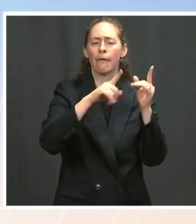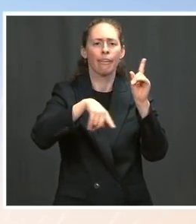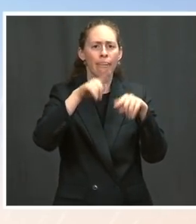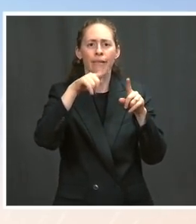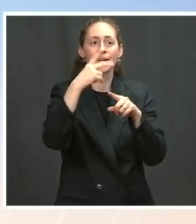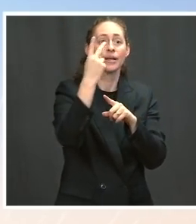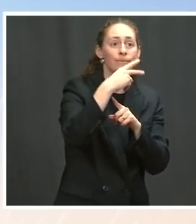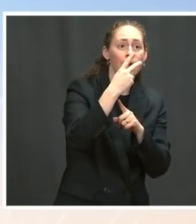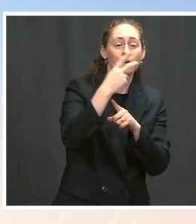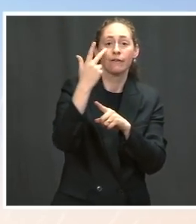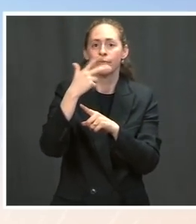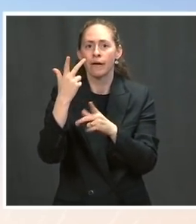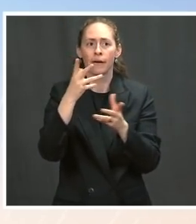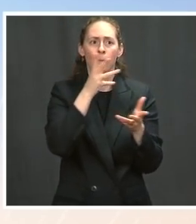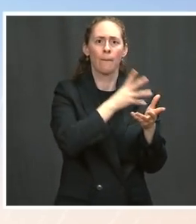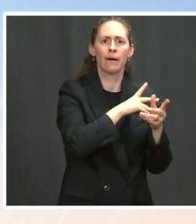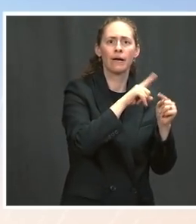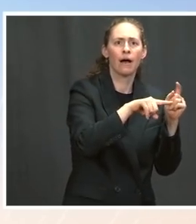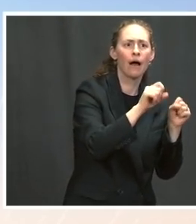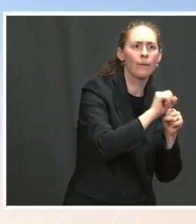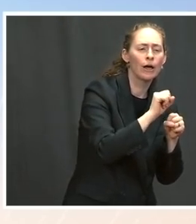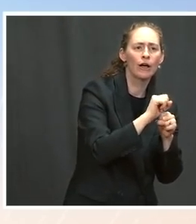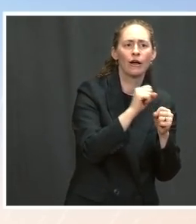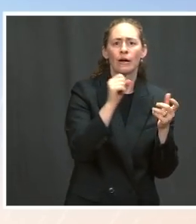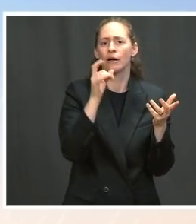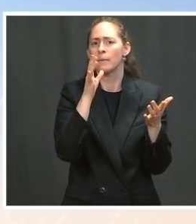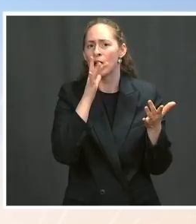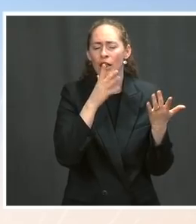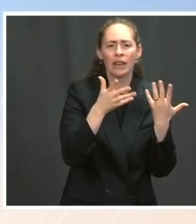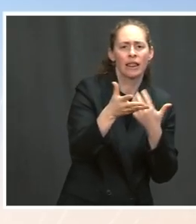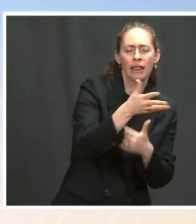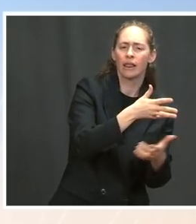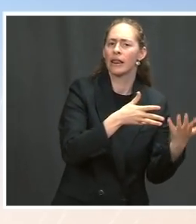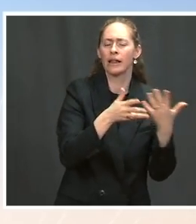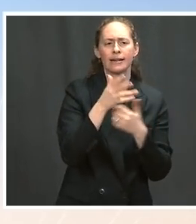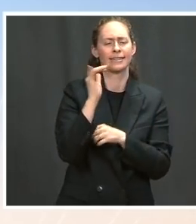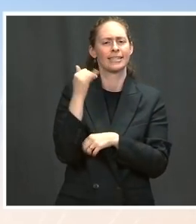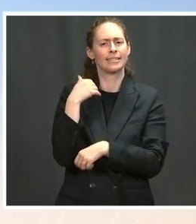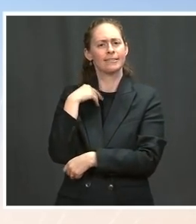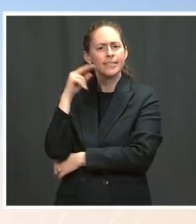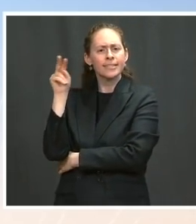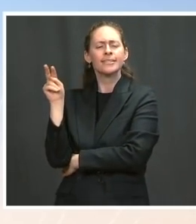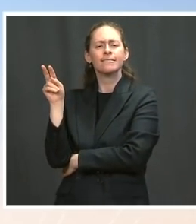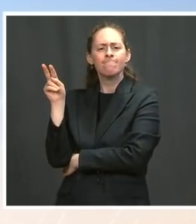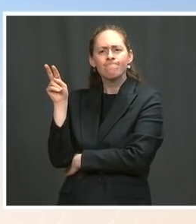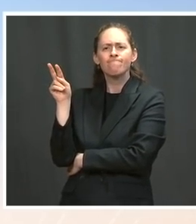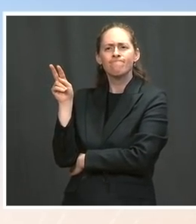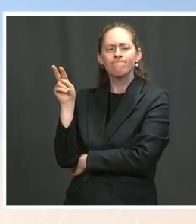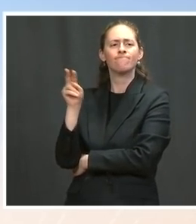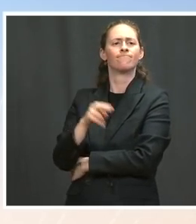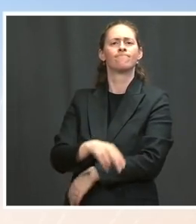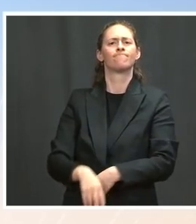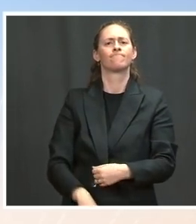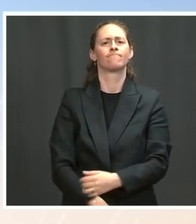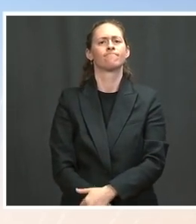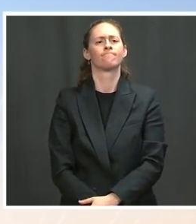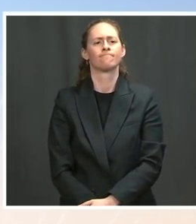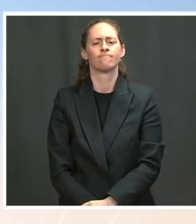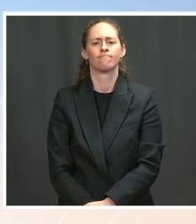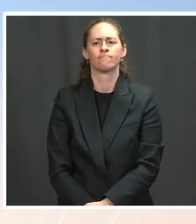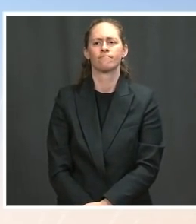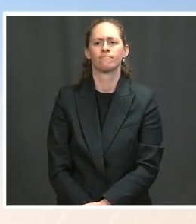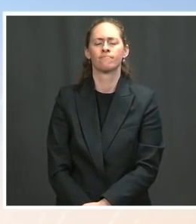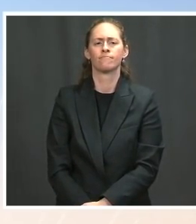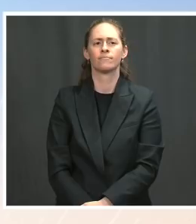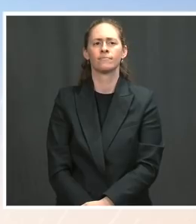earlier, and I think both Secretary Yellen, Walsh, and you have all mentioned child care as well.-hmm. The Given